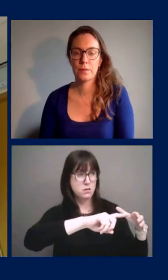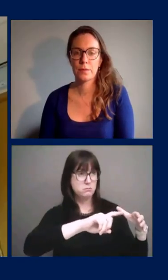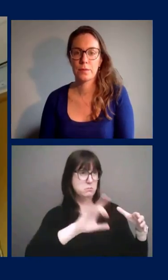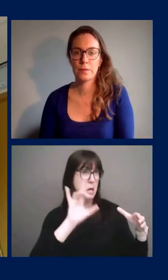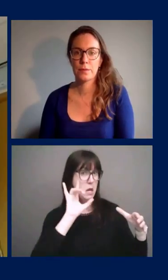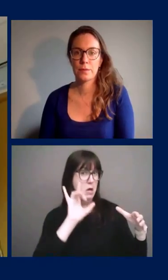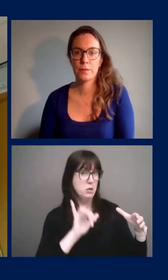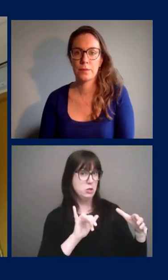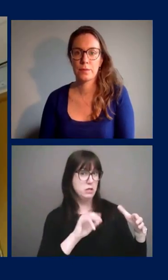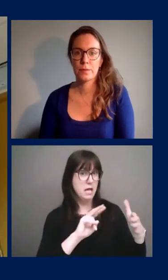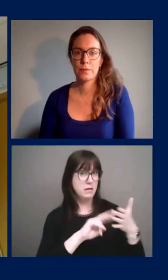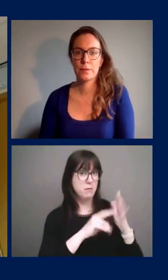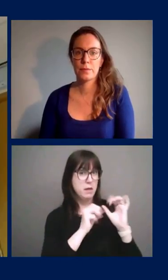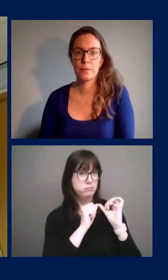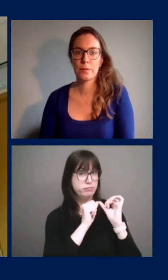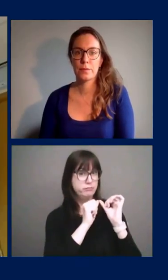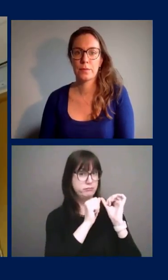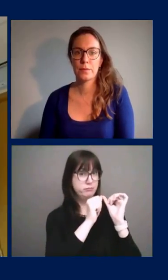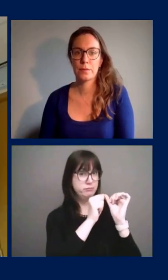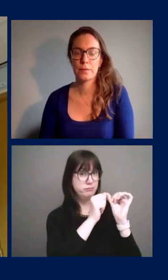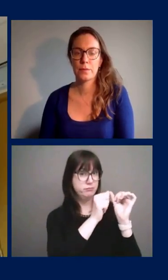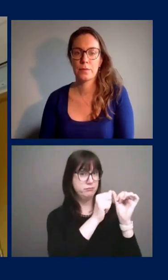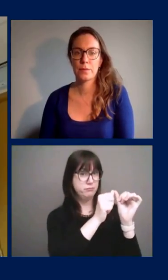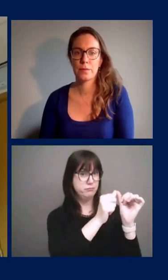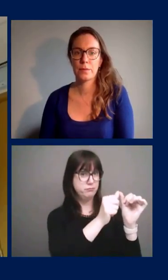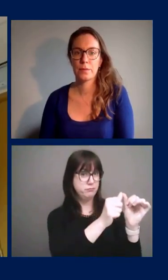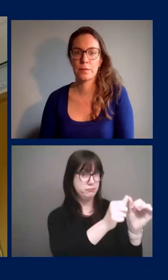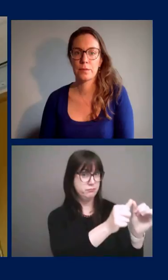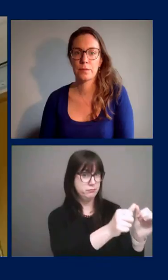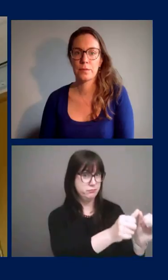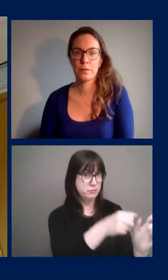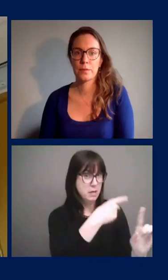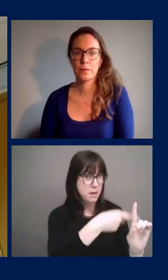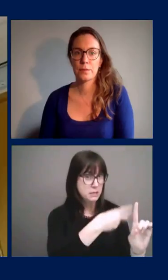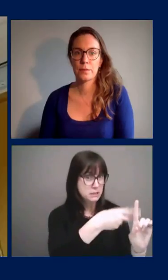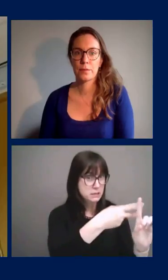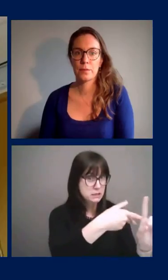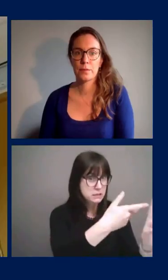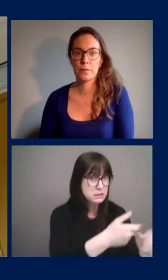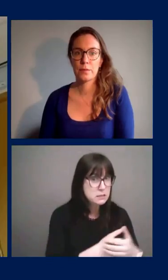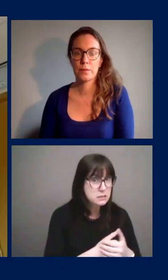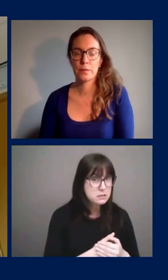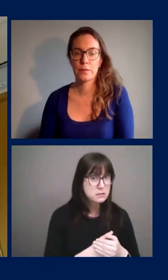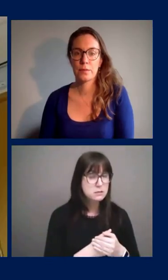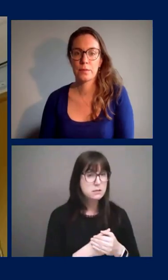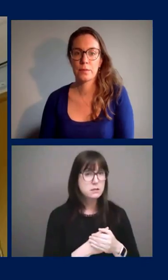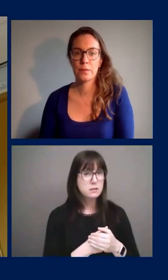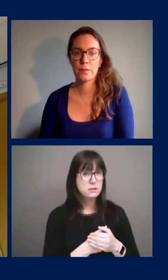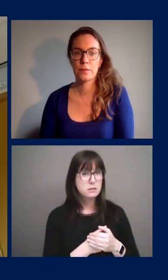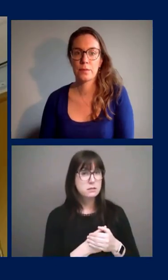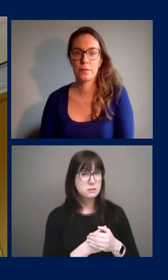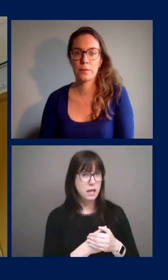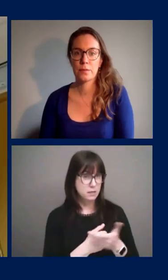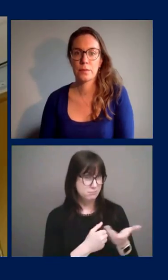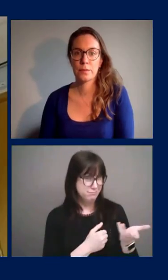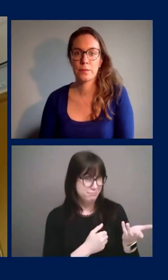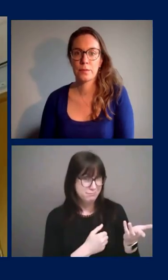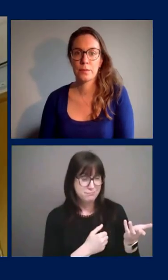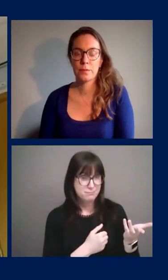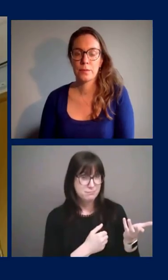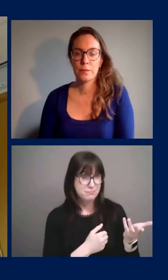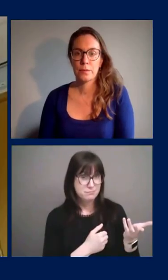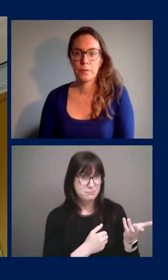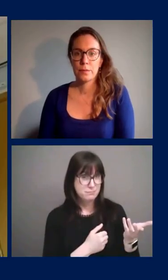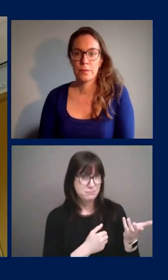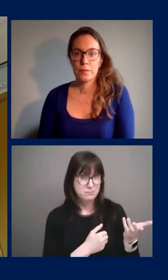be many many months uh longer is the is the true um are they really released from this kind of